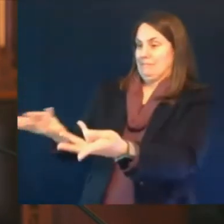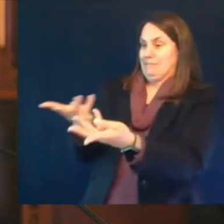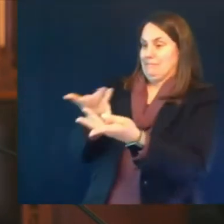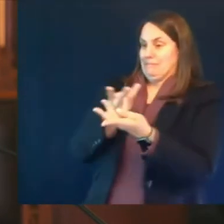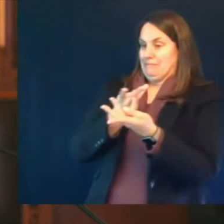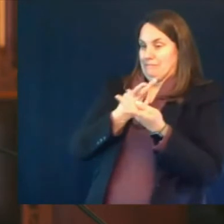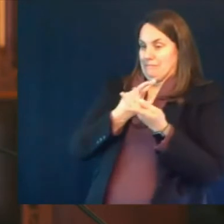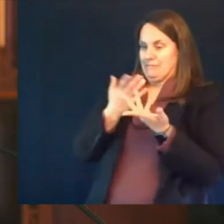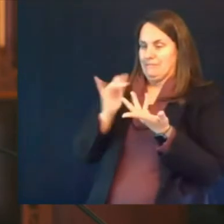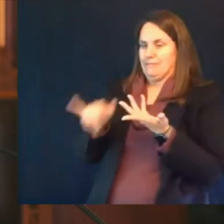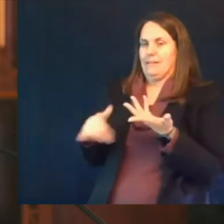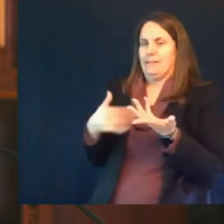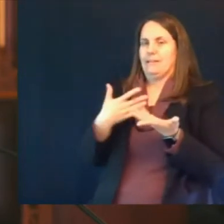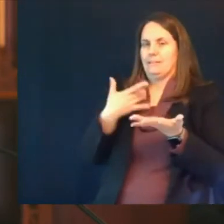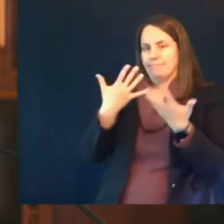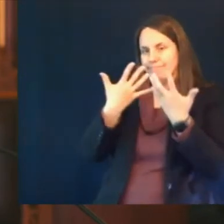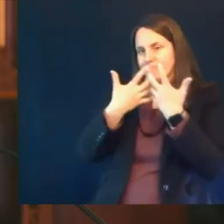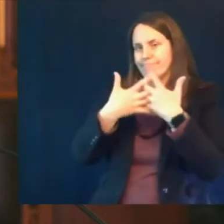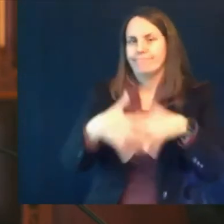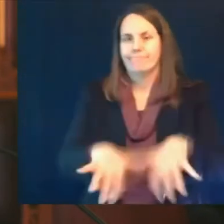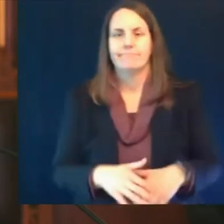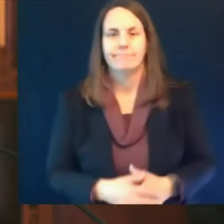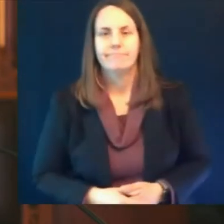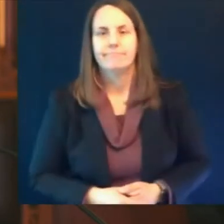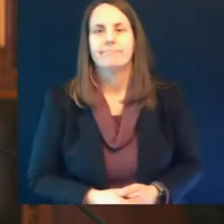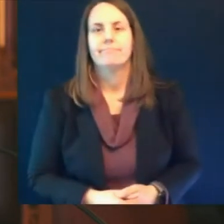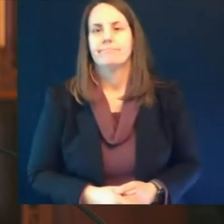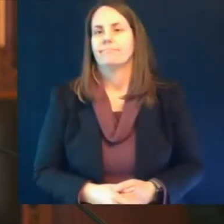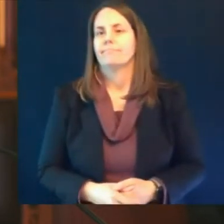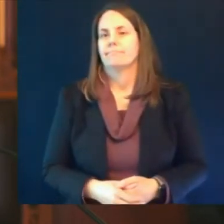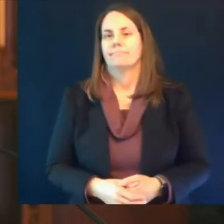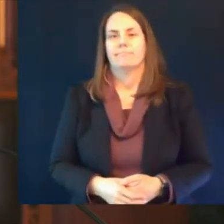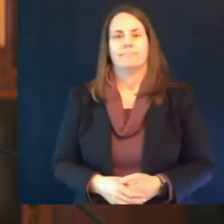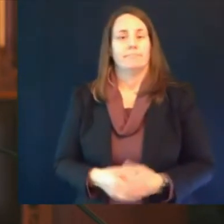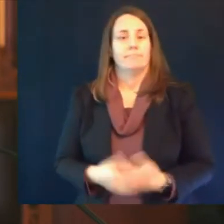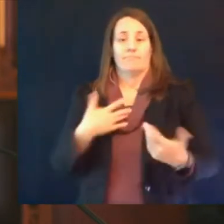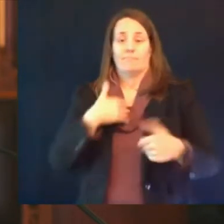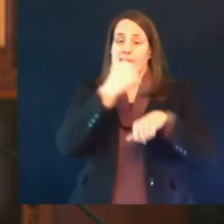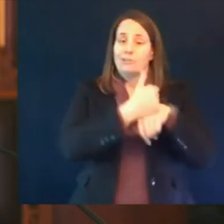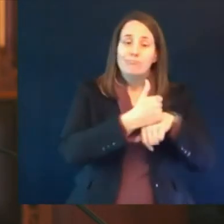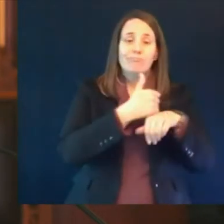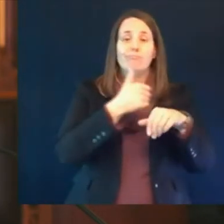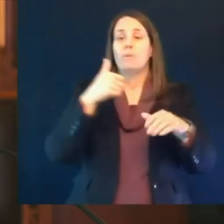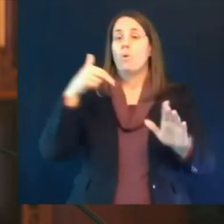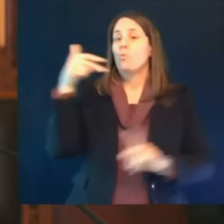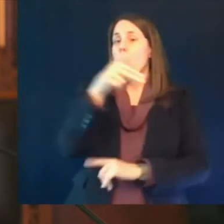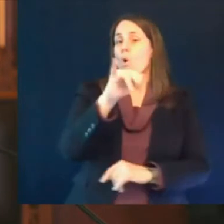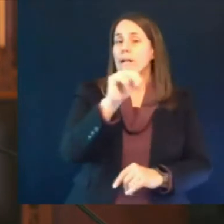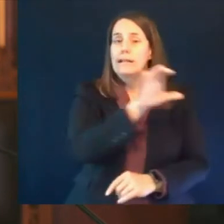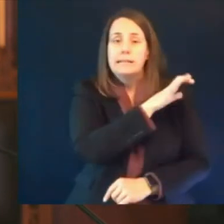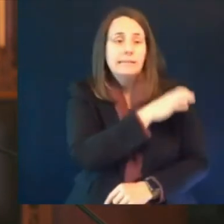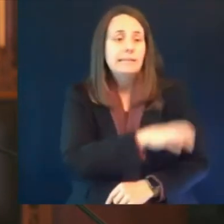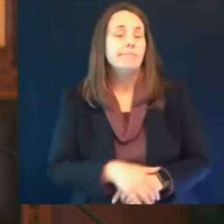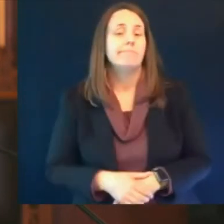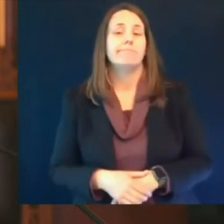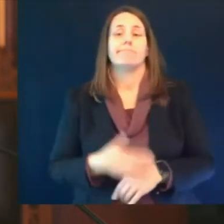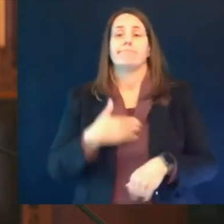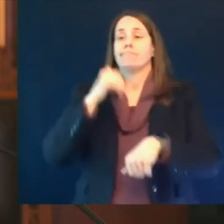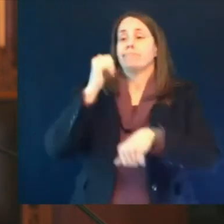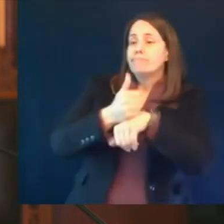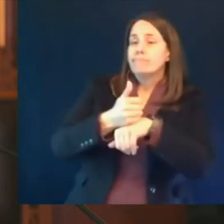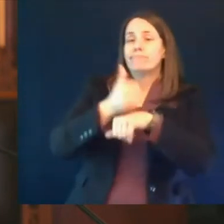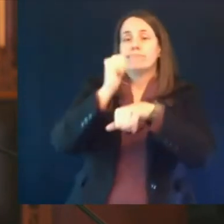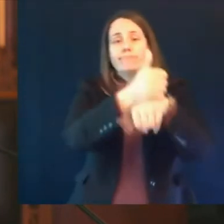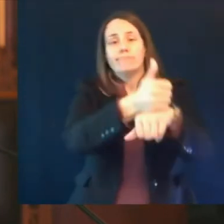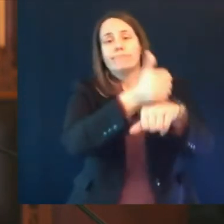center is doing with walk-ins and we will continue to to build vaccine coverage as